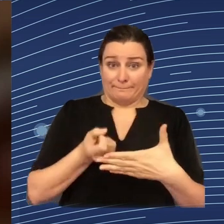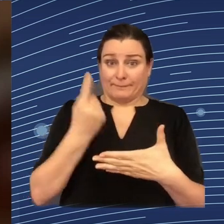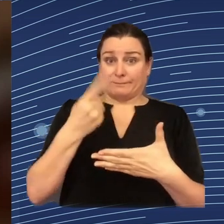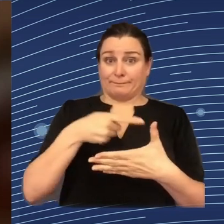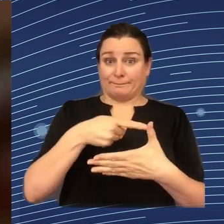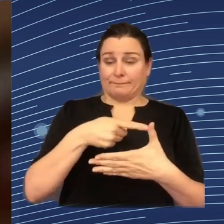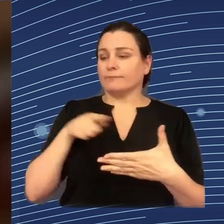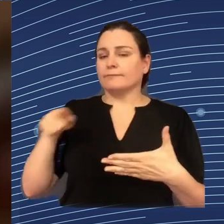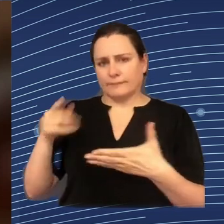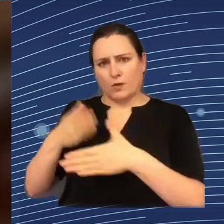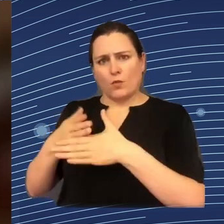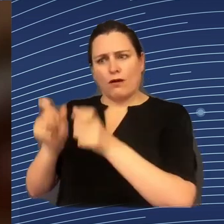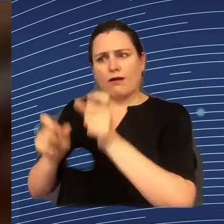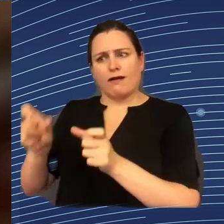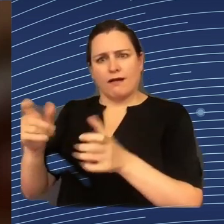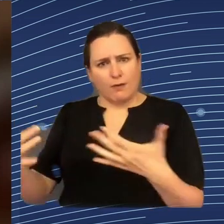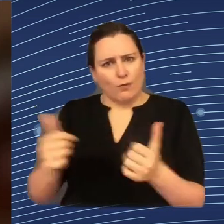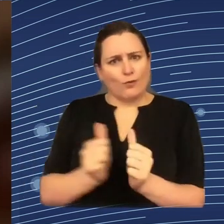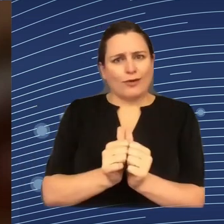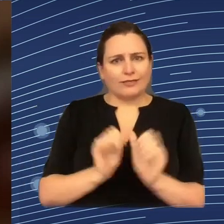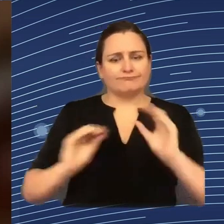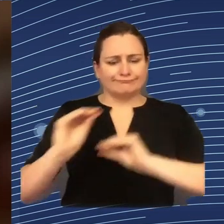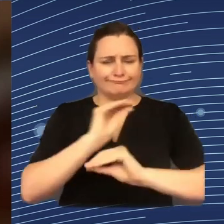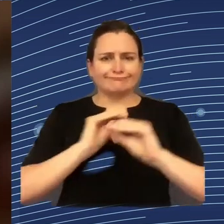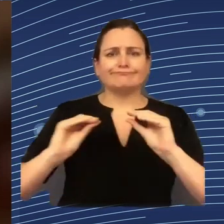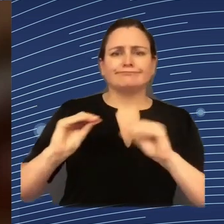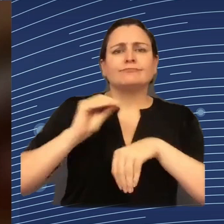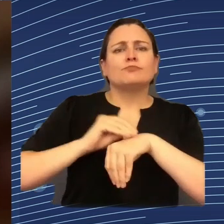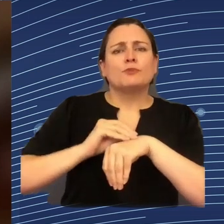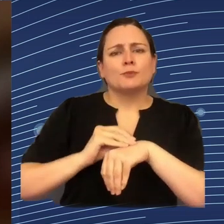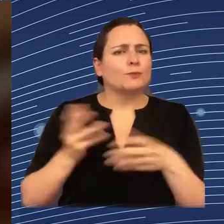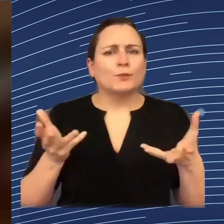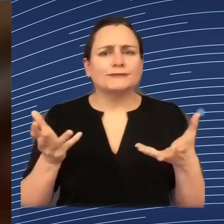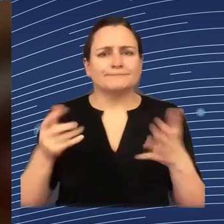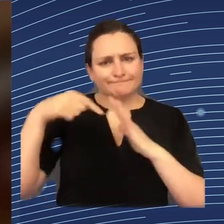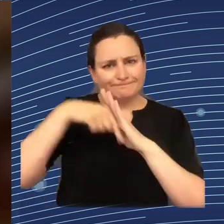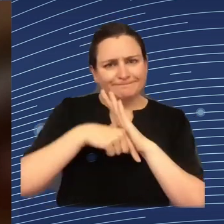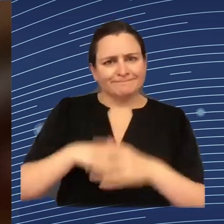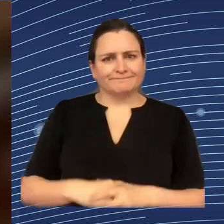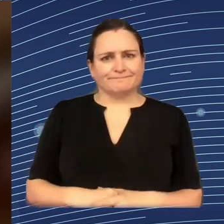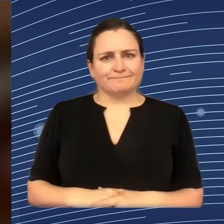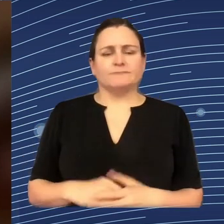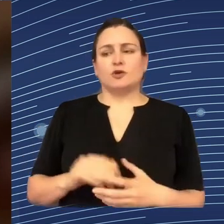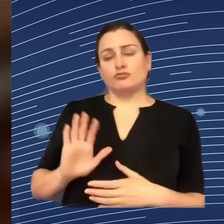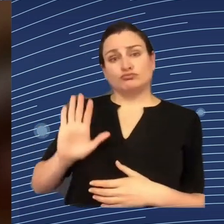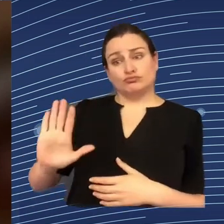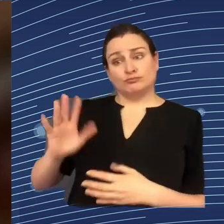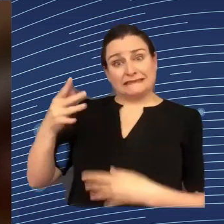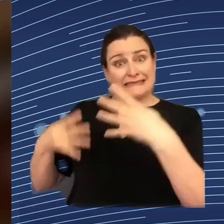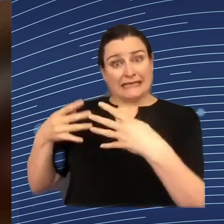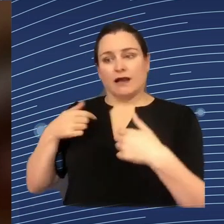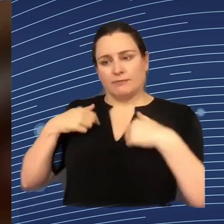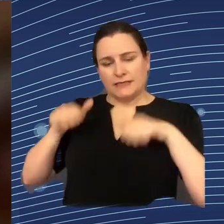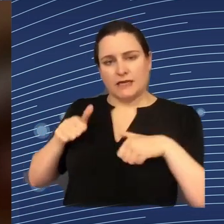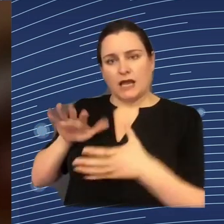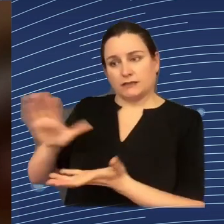what problem should be solved and how they also need to be involved when it's discussed what data are being used. And how are these data to be